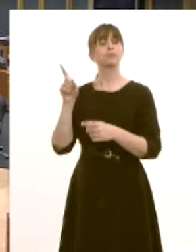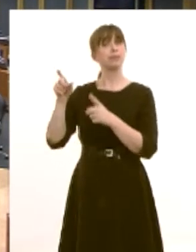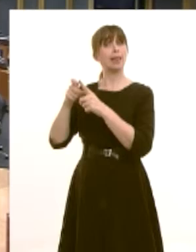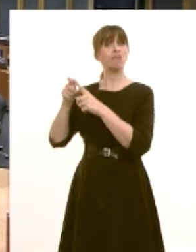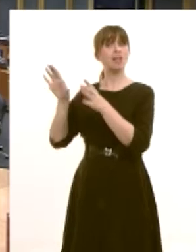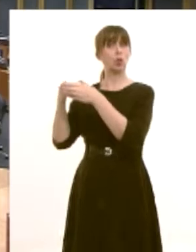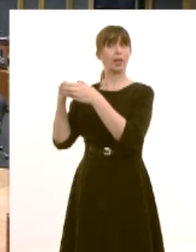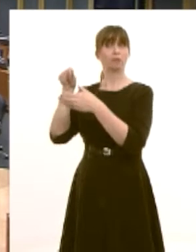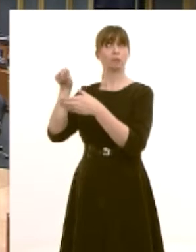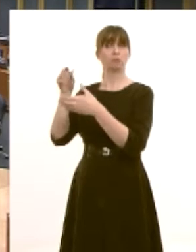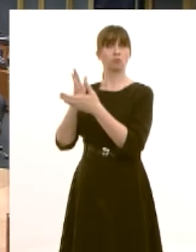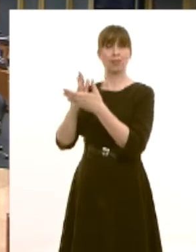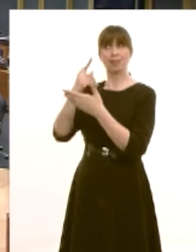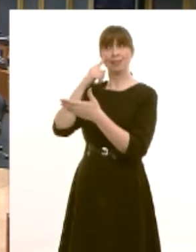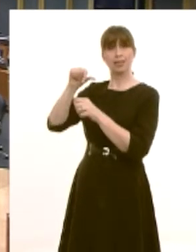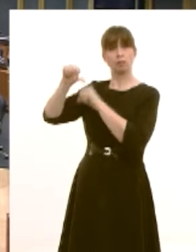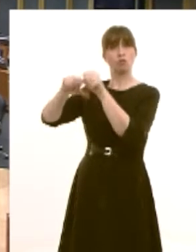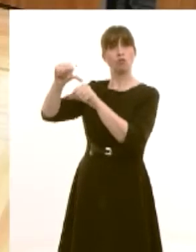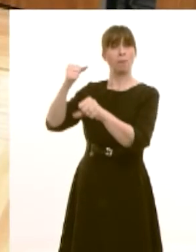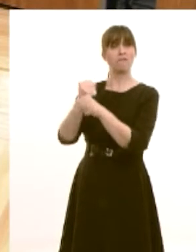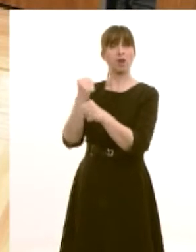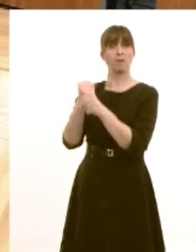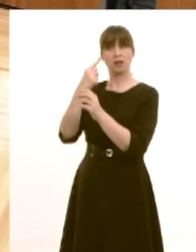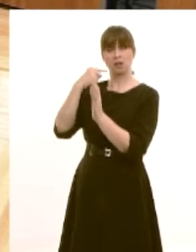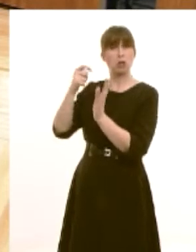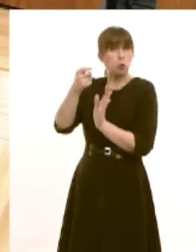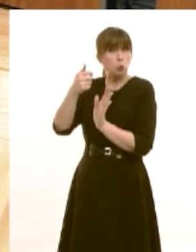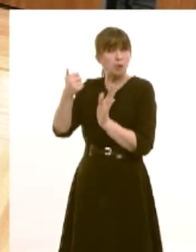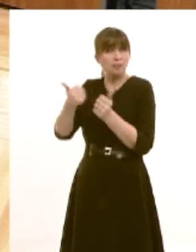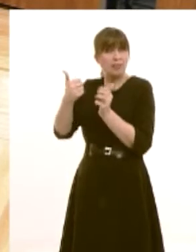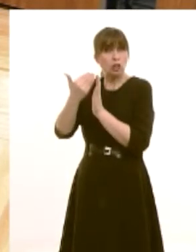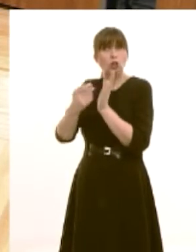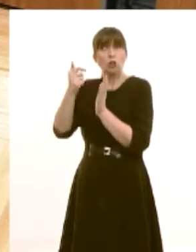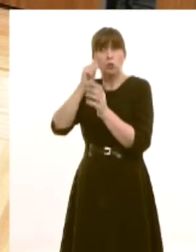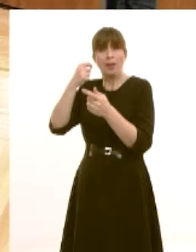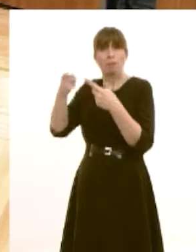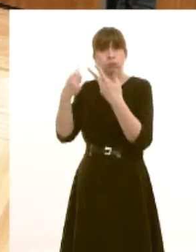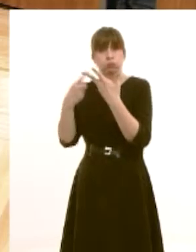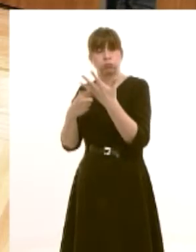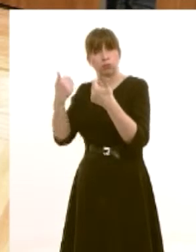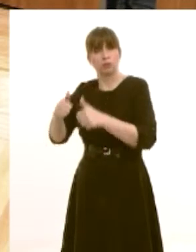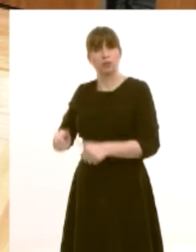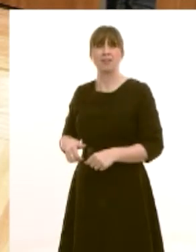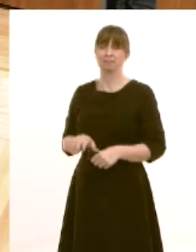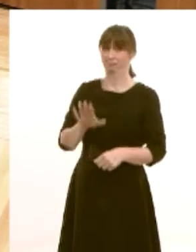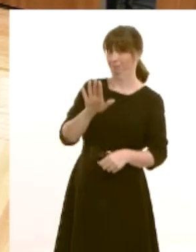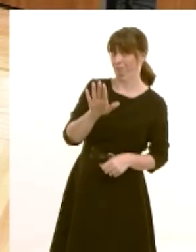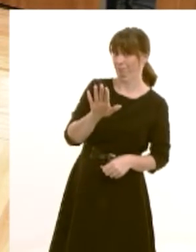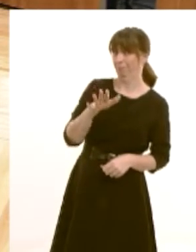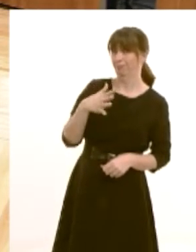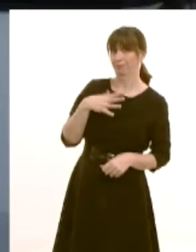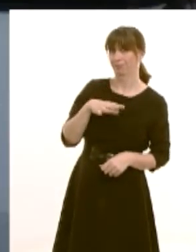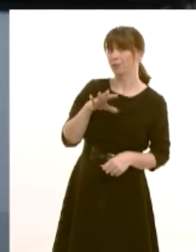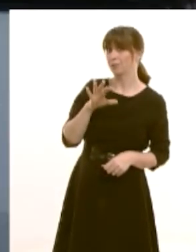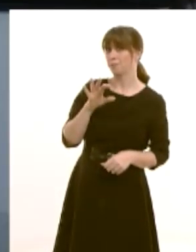should be judged on the delivery of the program for government which is almost complete in terms of delivery thank you presidenovski and i also